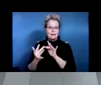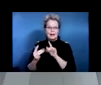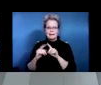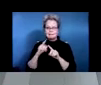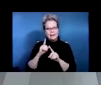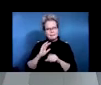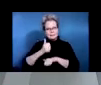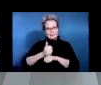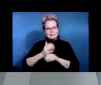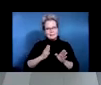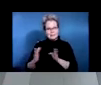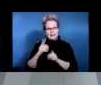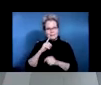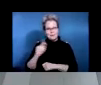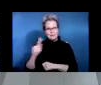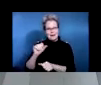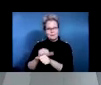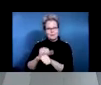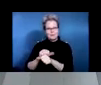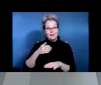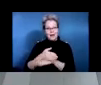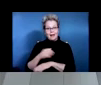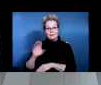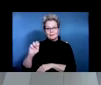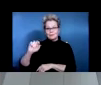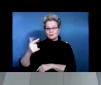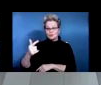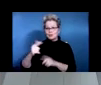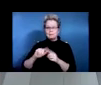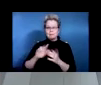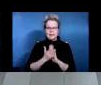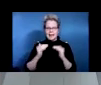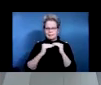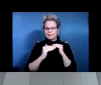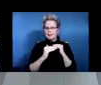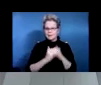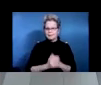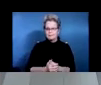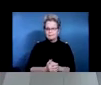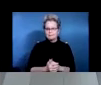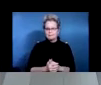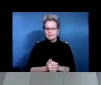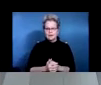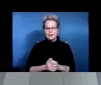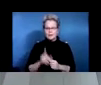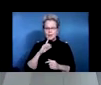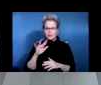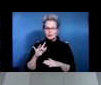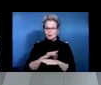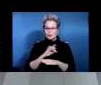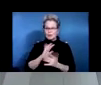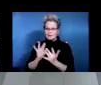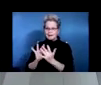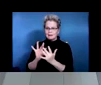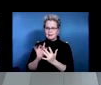plan once medically stable. Um, having these conversations early on is so helpful, I've found, um, especially because